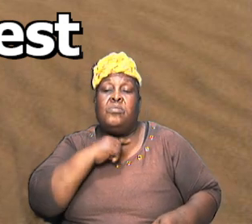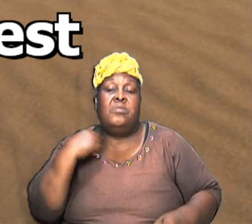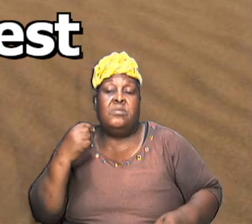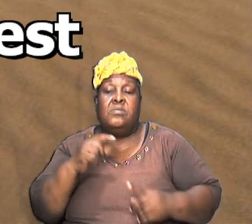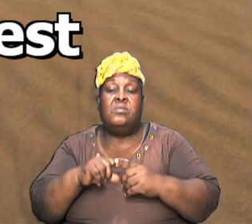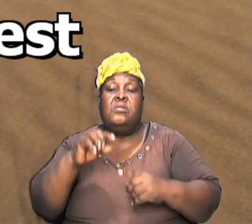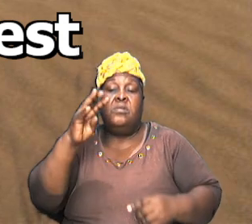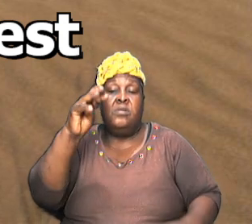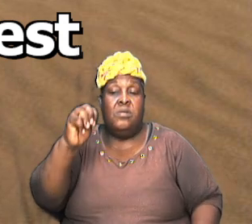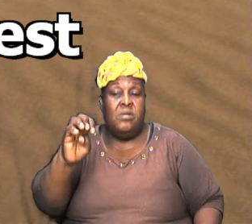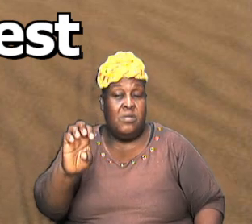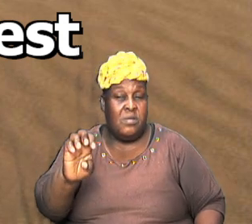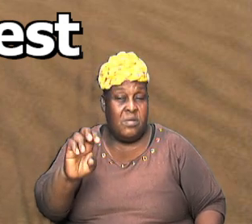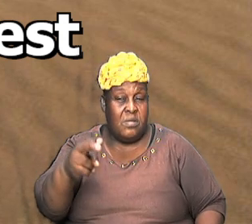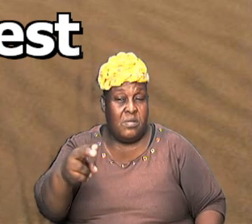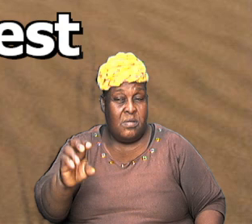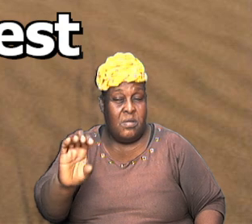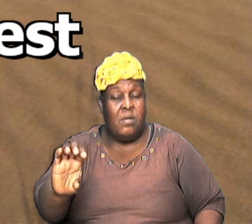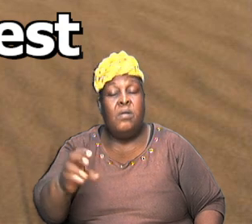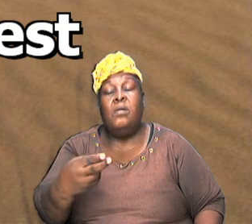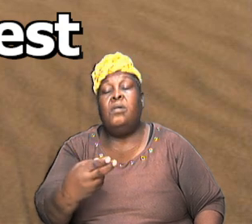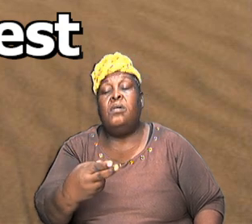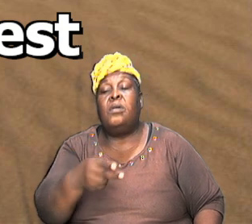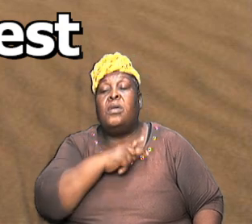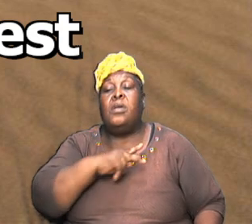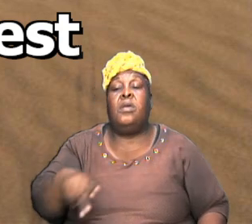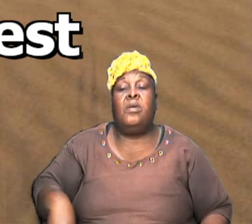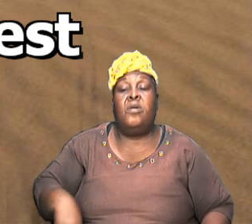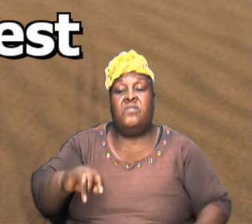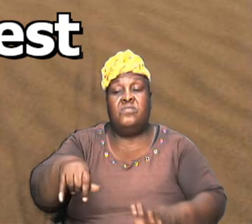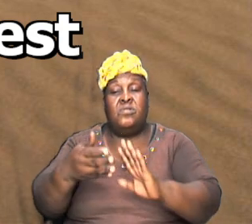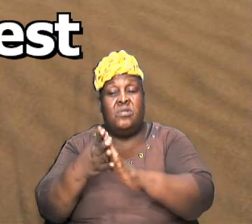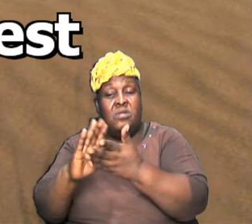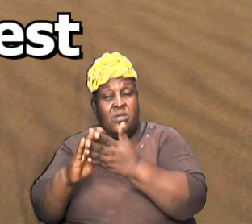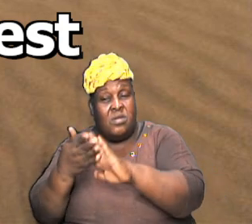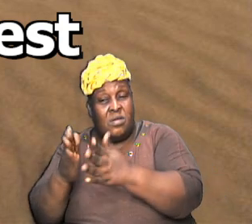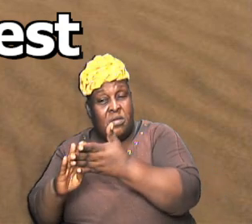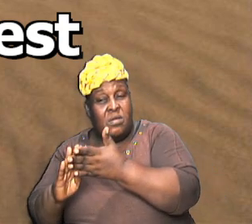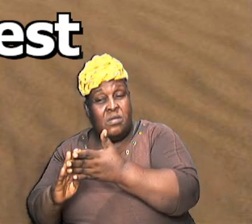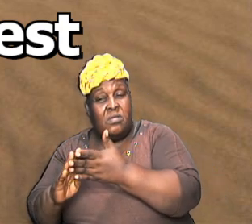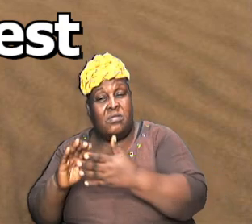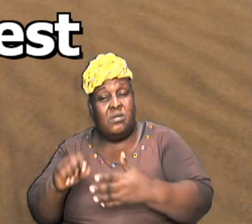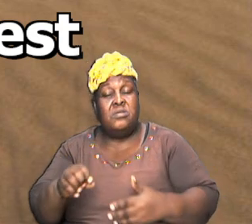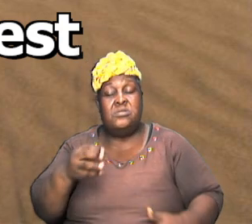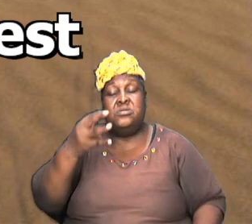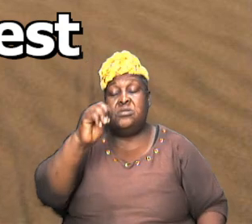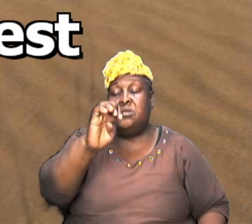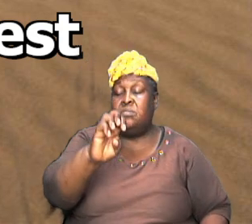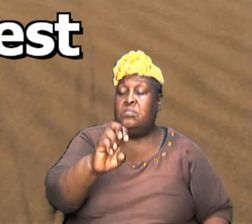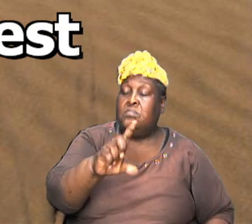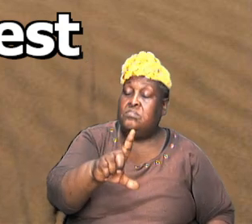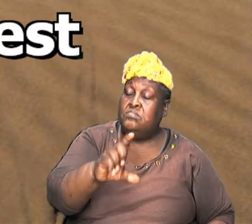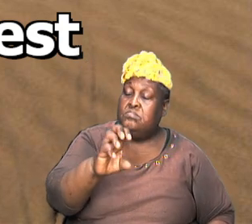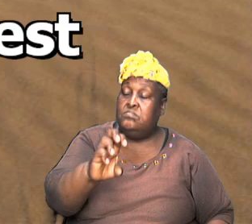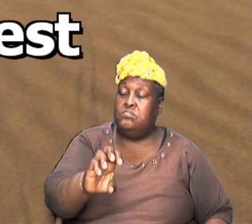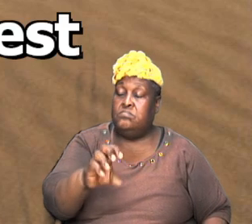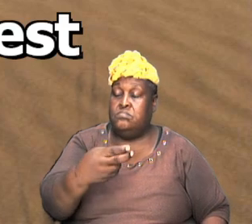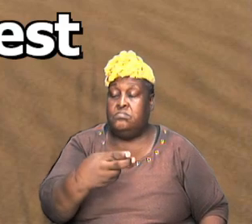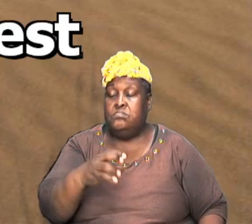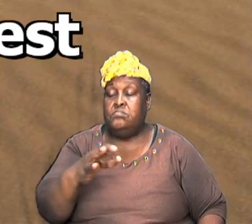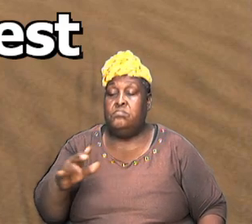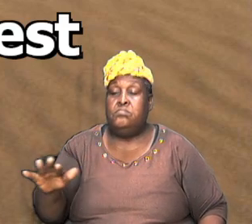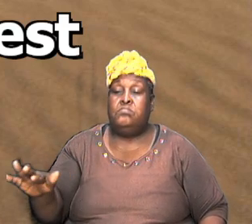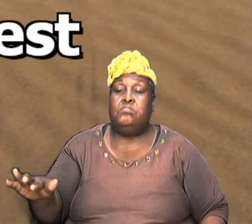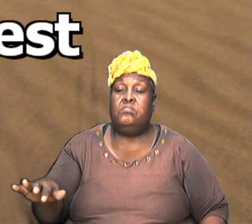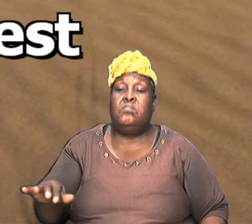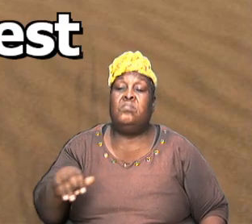king of Salem so that this order, this Melchizedek he was not just a priest for